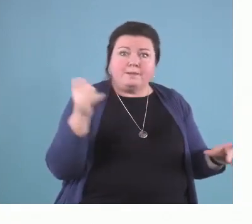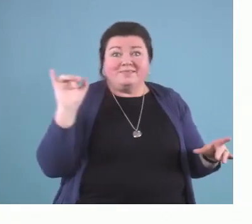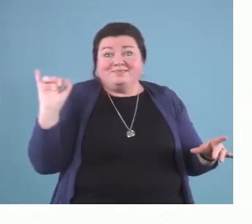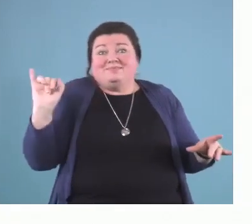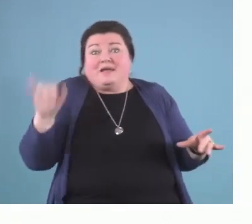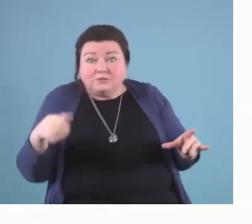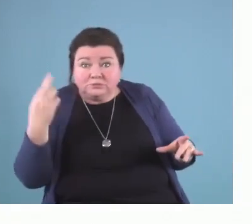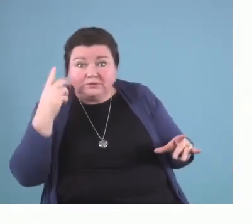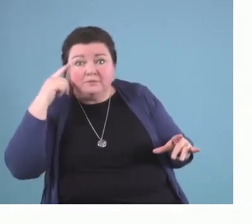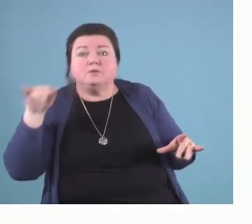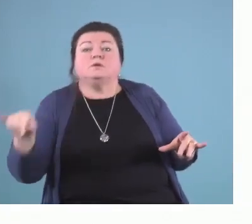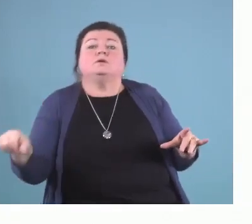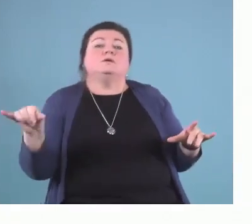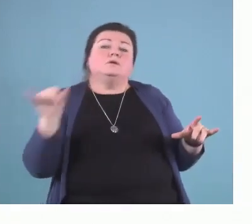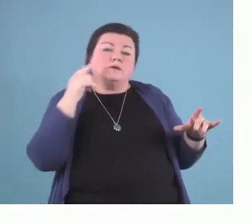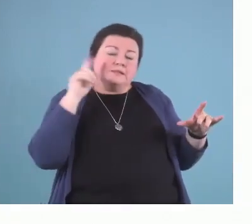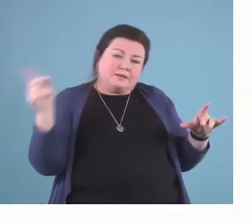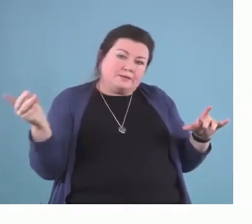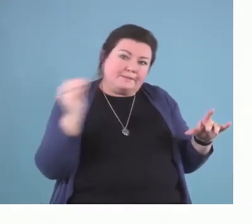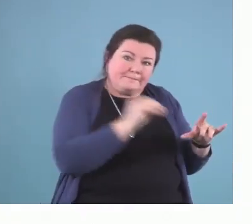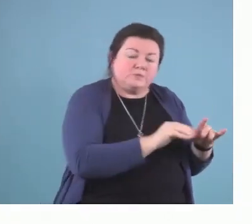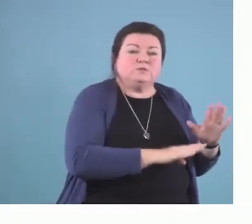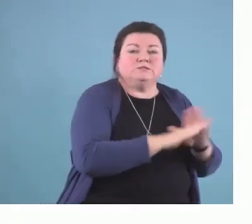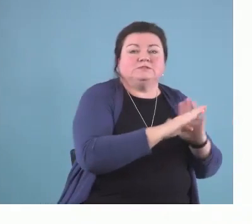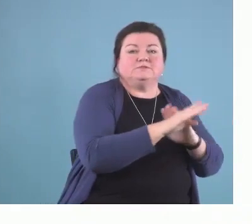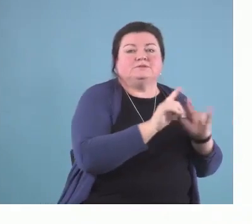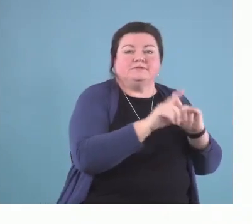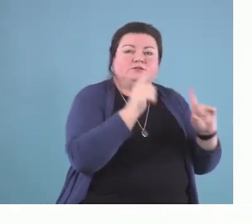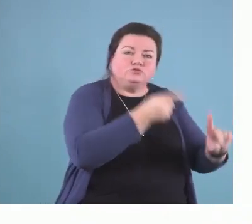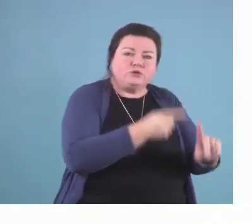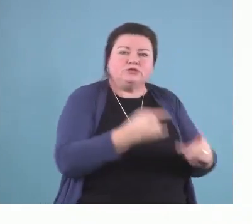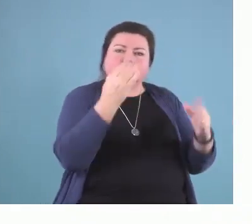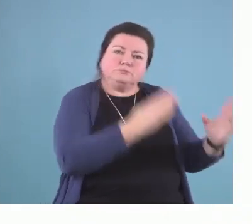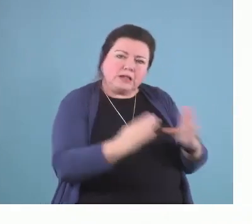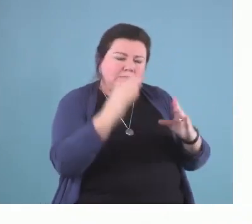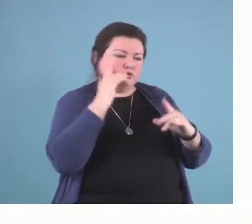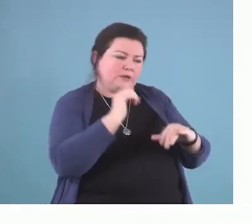an issue for them. And we've developed some strategies around that as well. So,